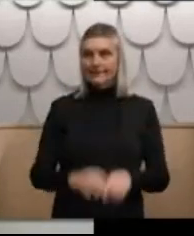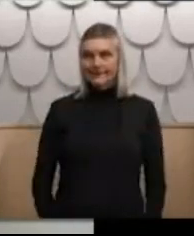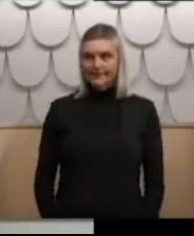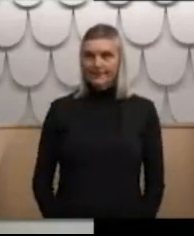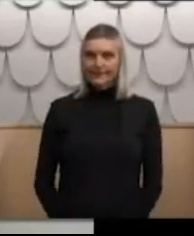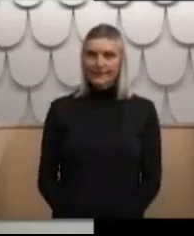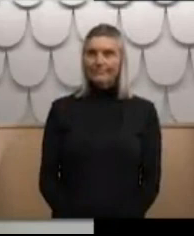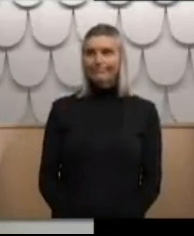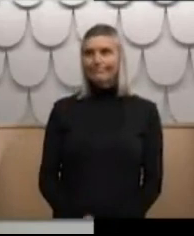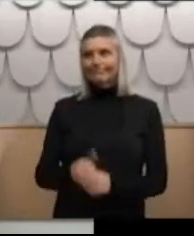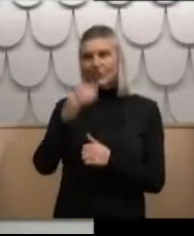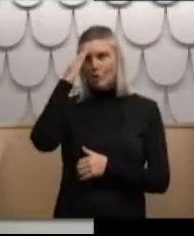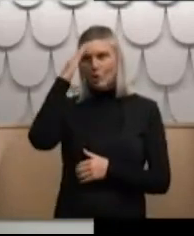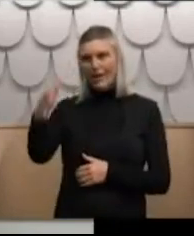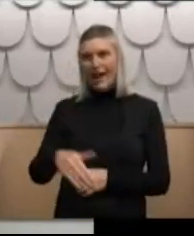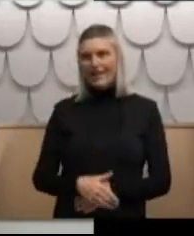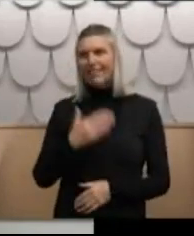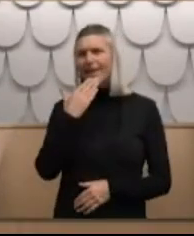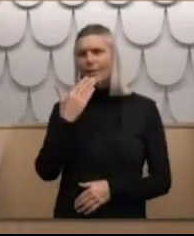Kia ora Lana, thank you.